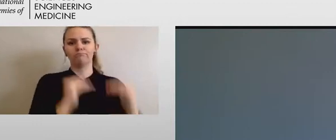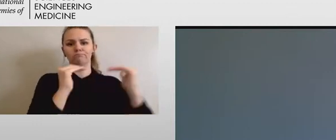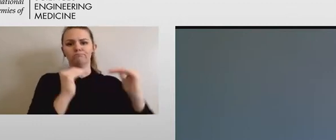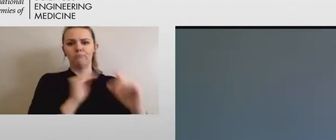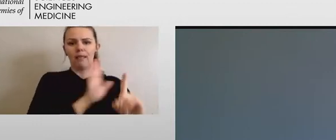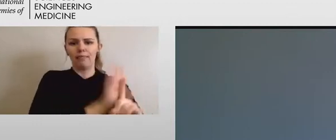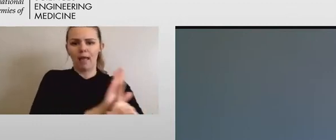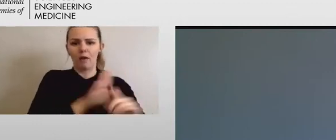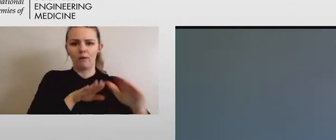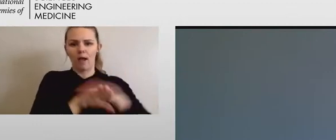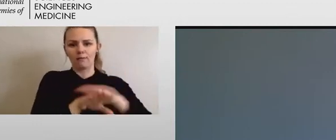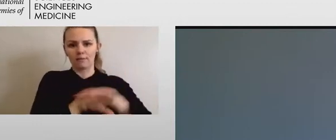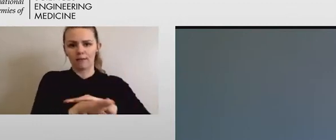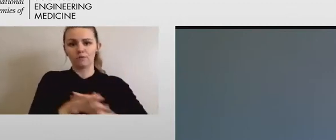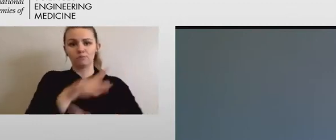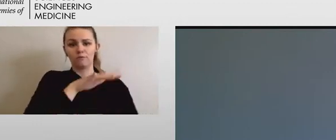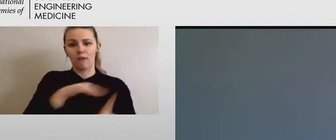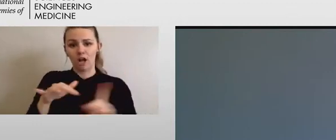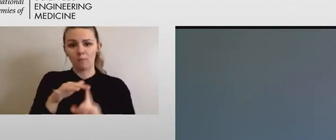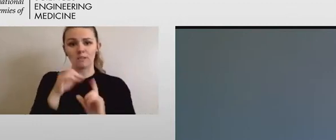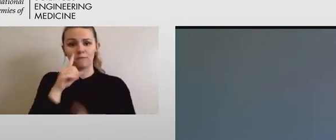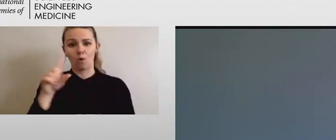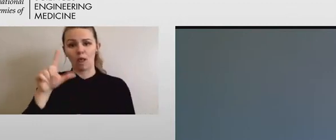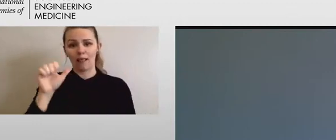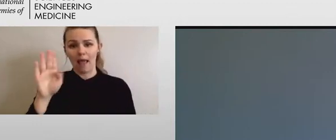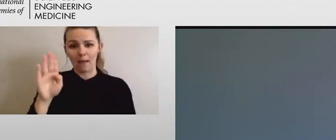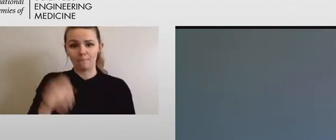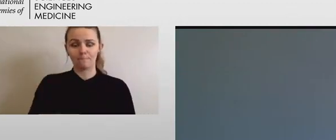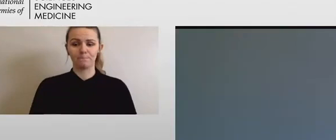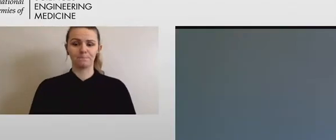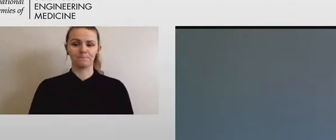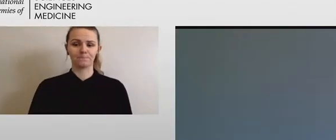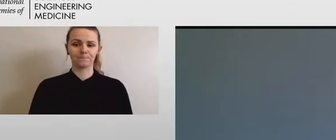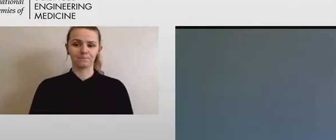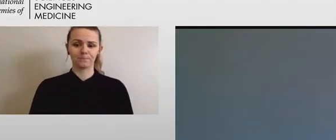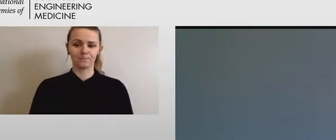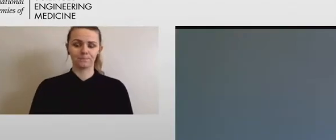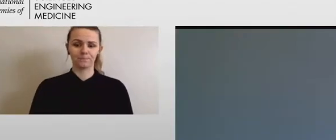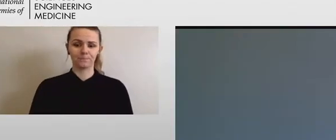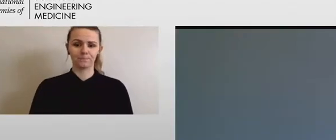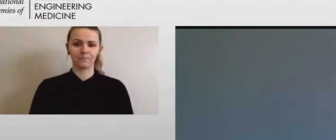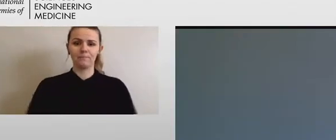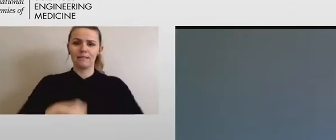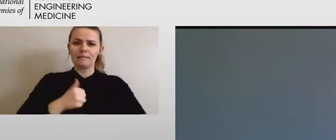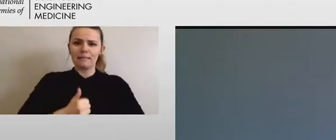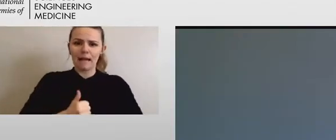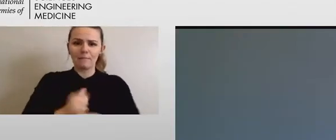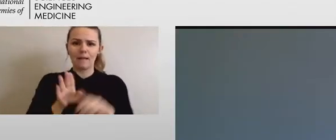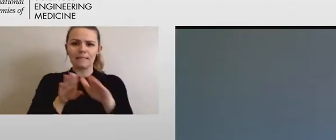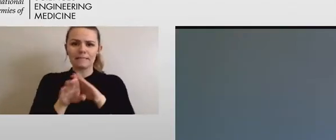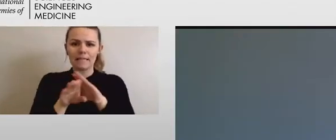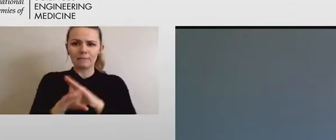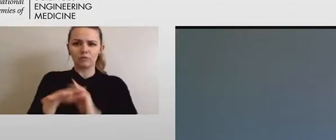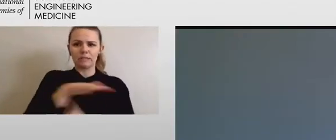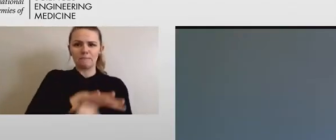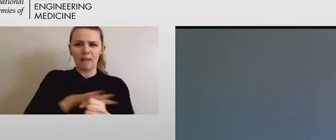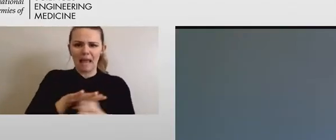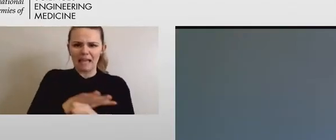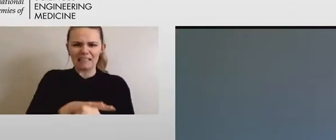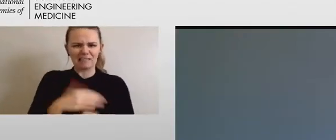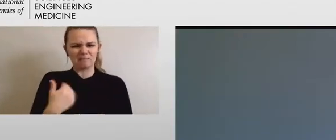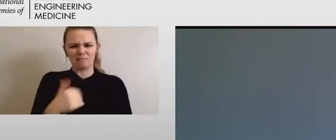Creating accessible spaces isn't the only thing that we need to focus our intention on. I talk a little bit about